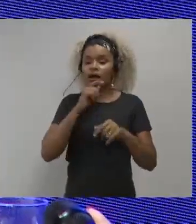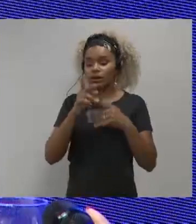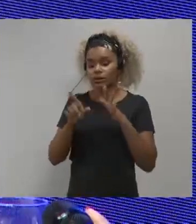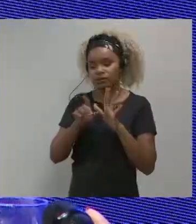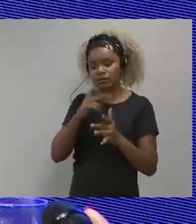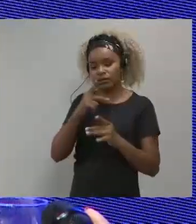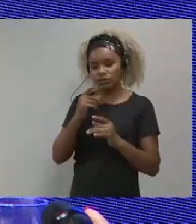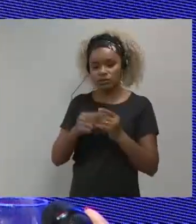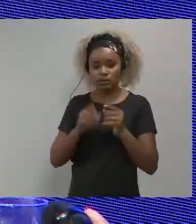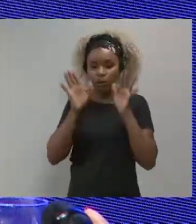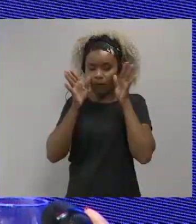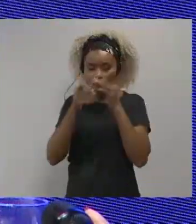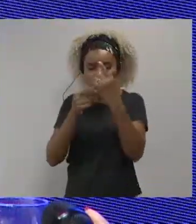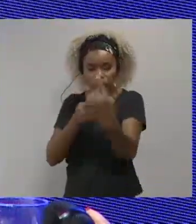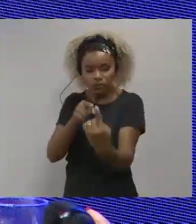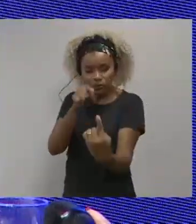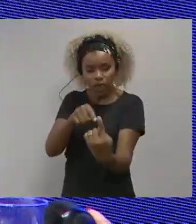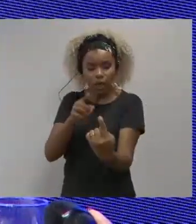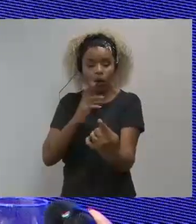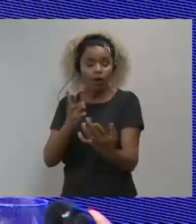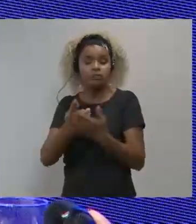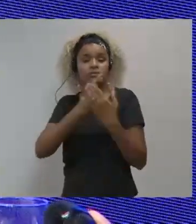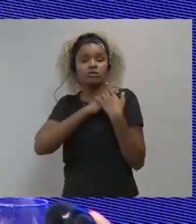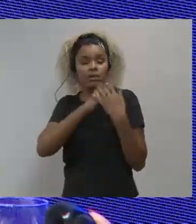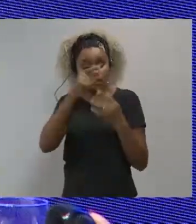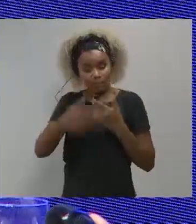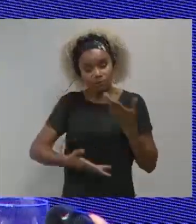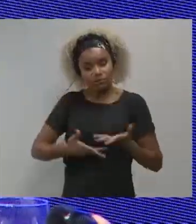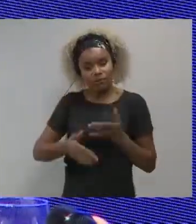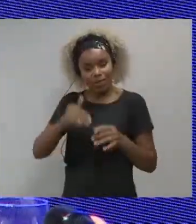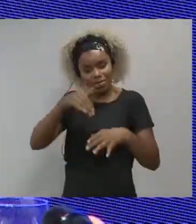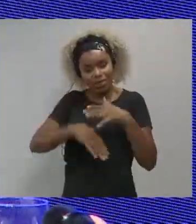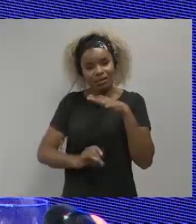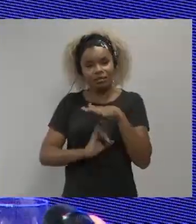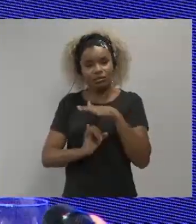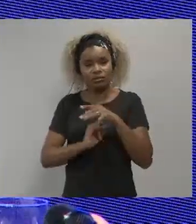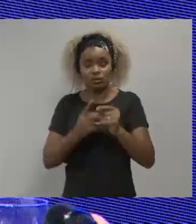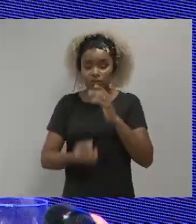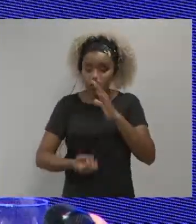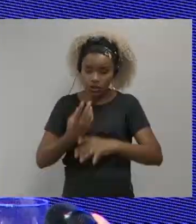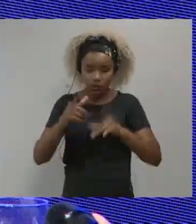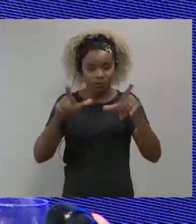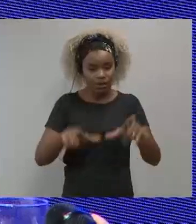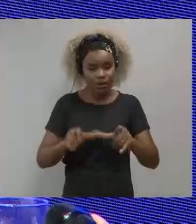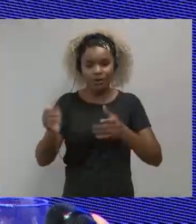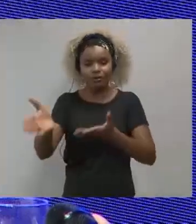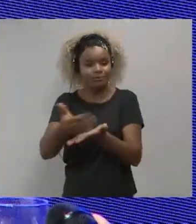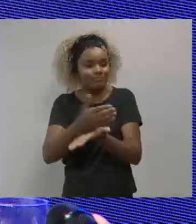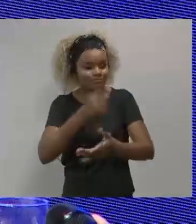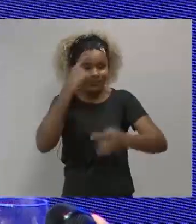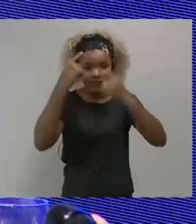on the individual and the role inside the institutions, once created this environment of